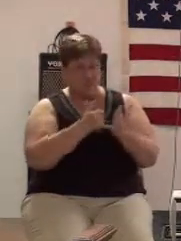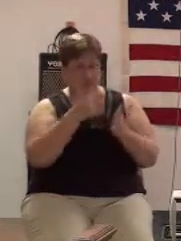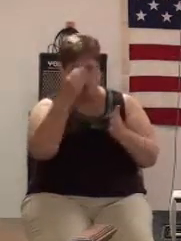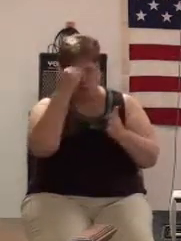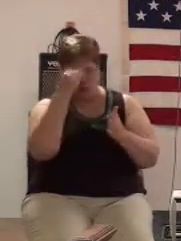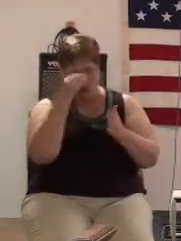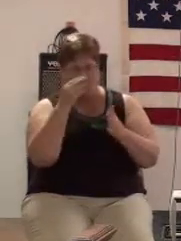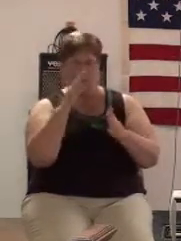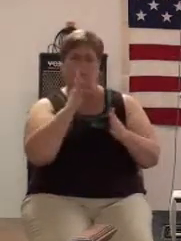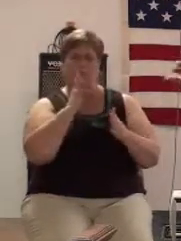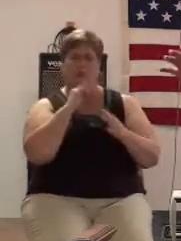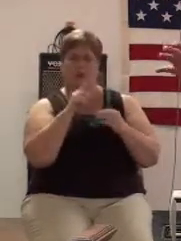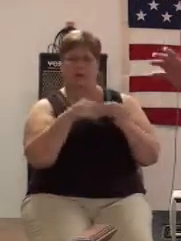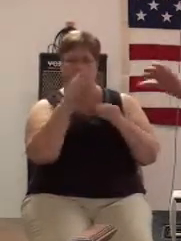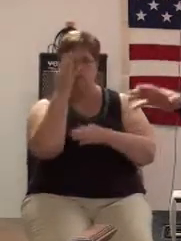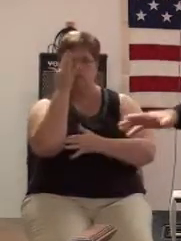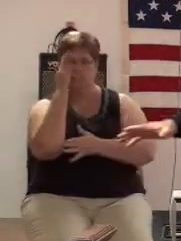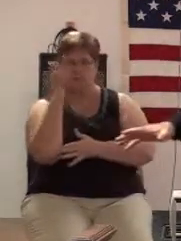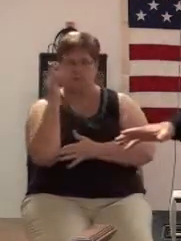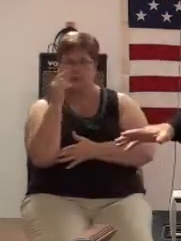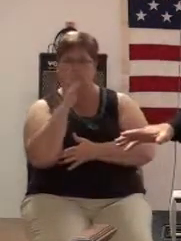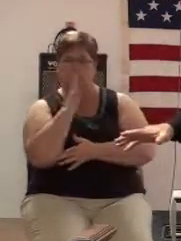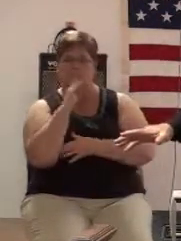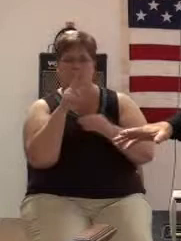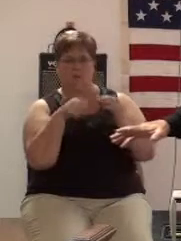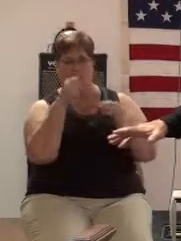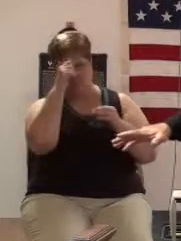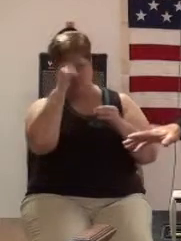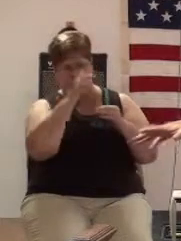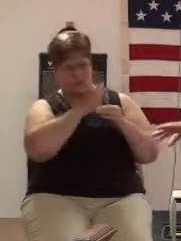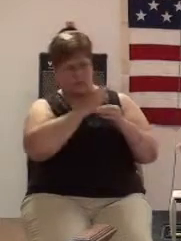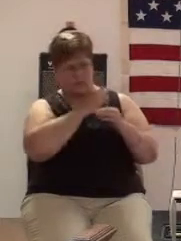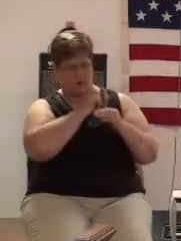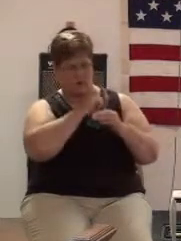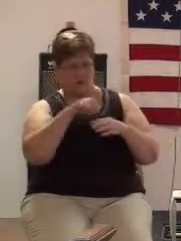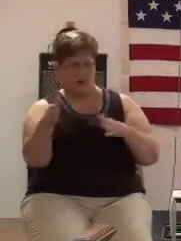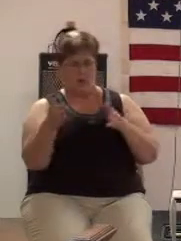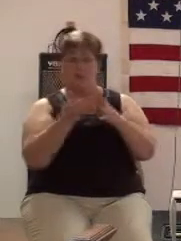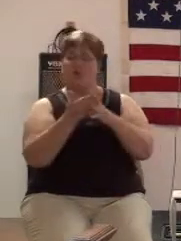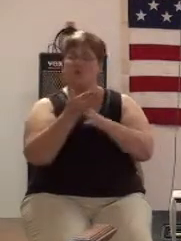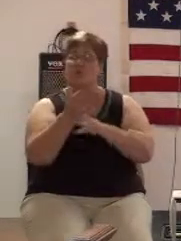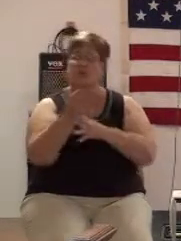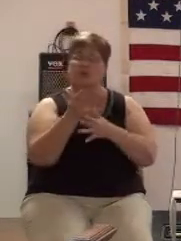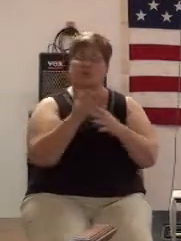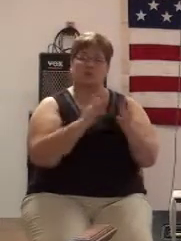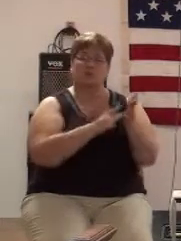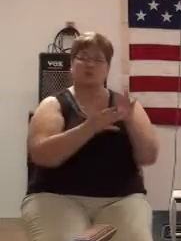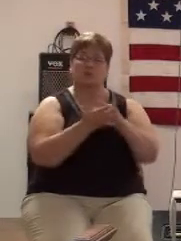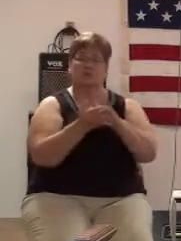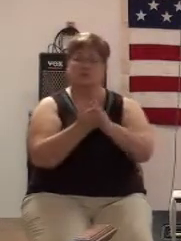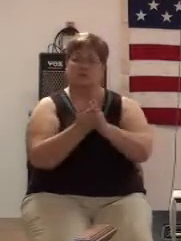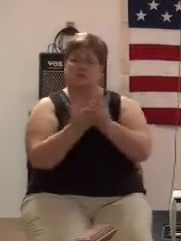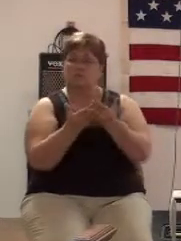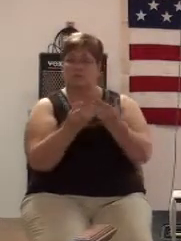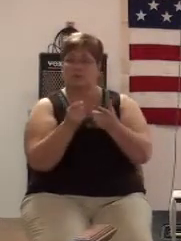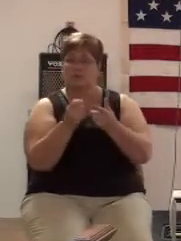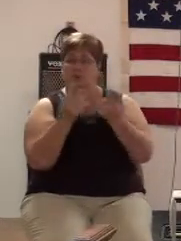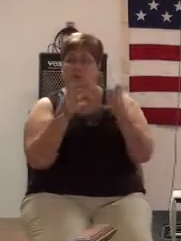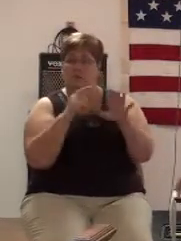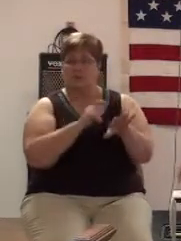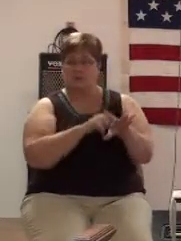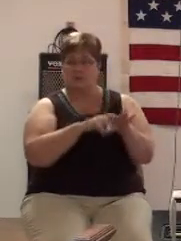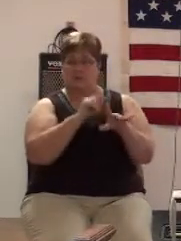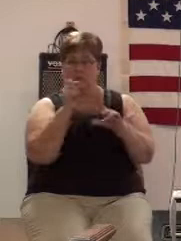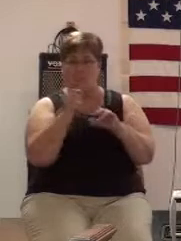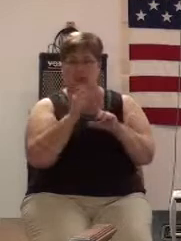when he talks about trees, he's talking about men. All through the Scripture, a lot of times